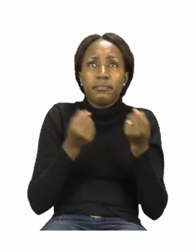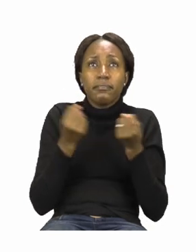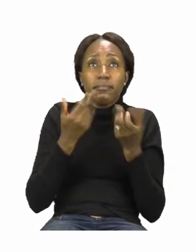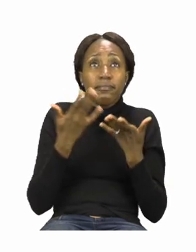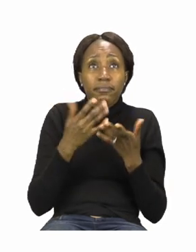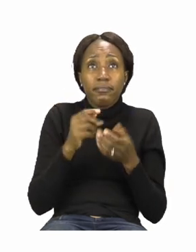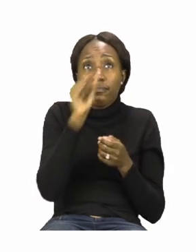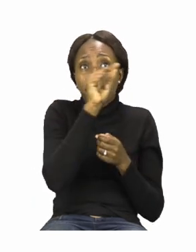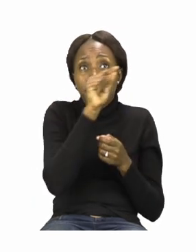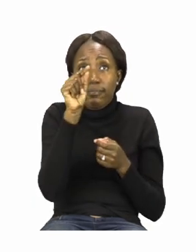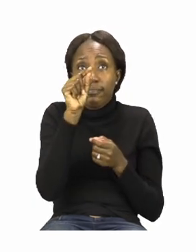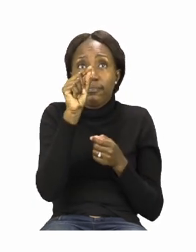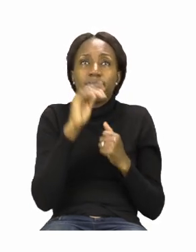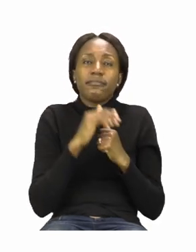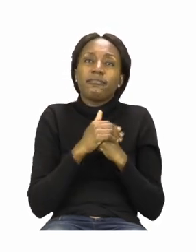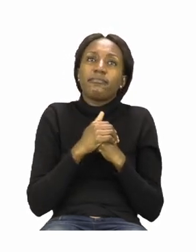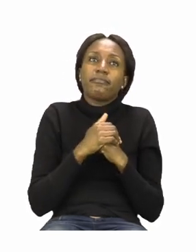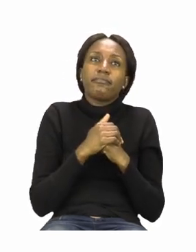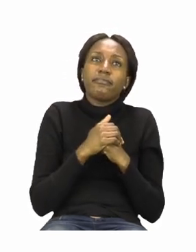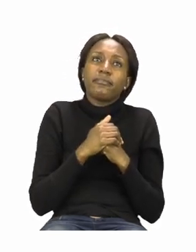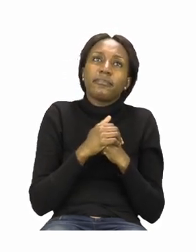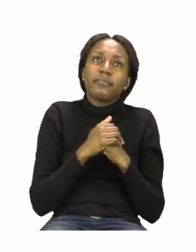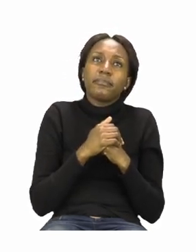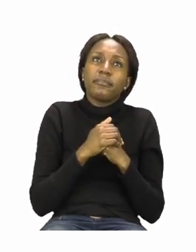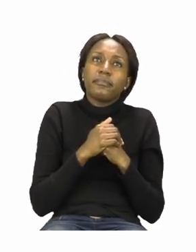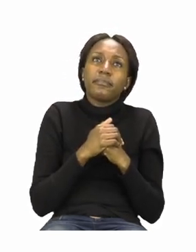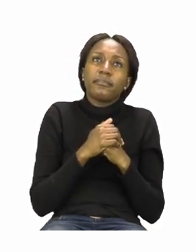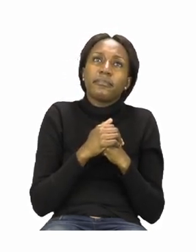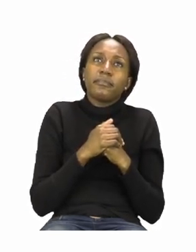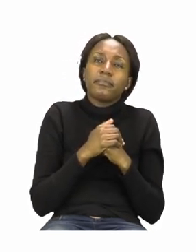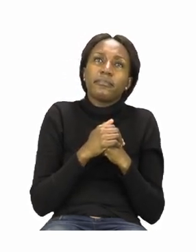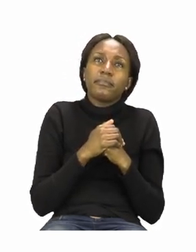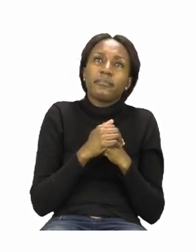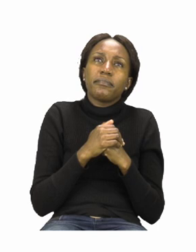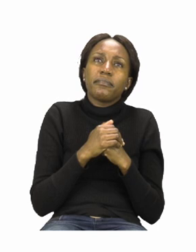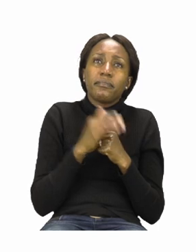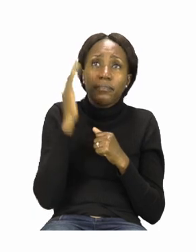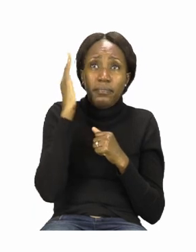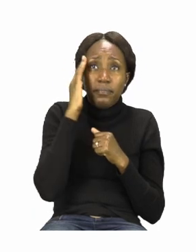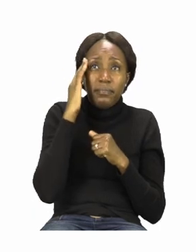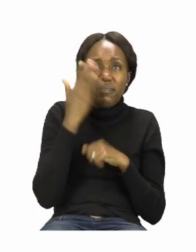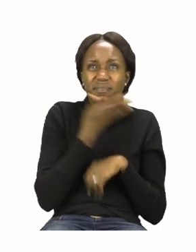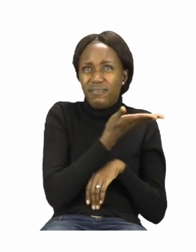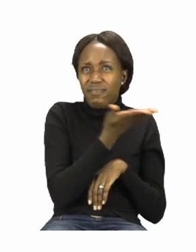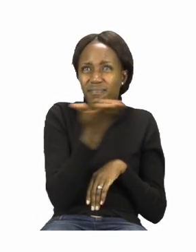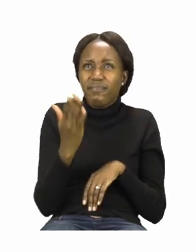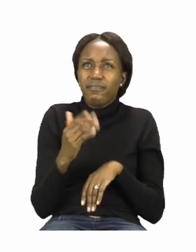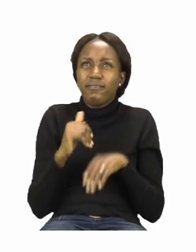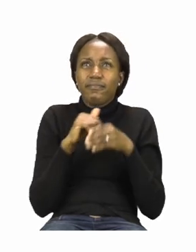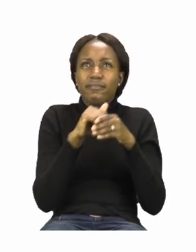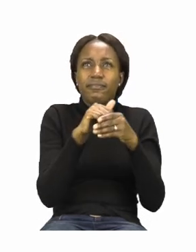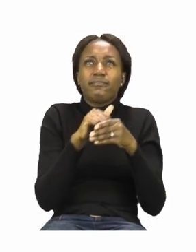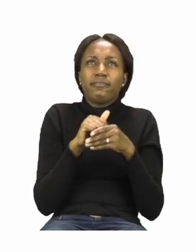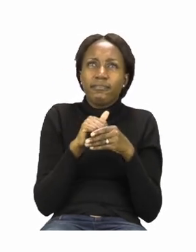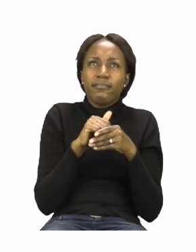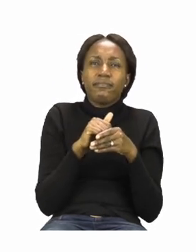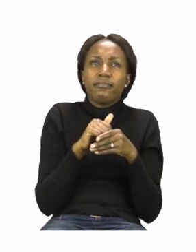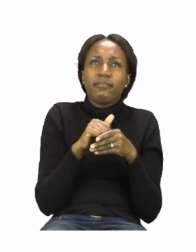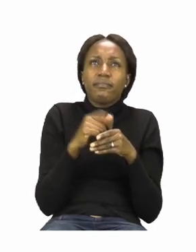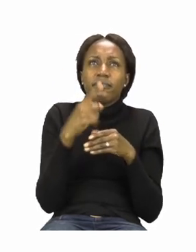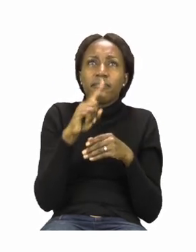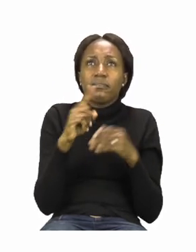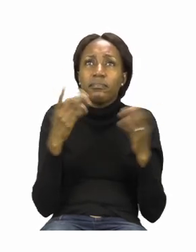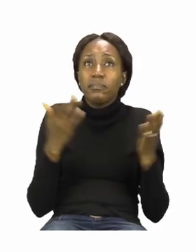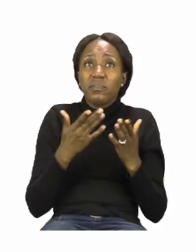sentences. We know that all of these things are transport. But where do